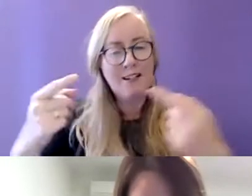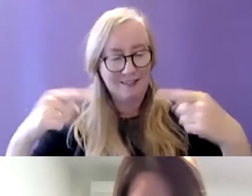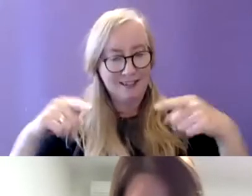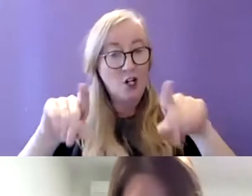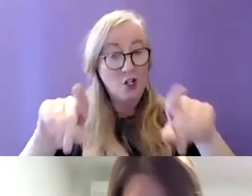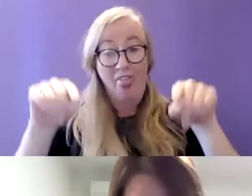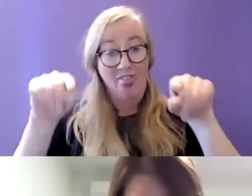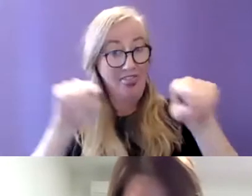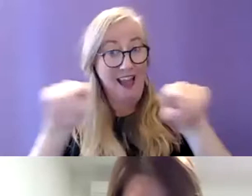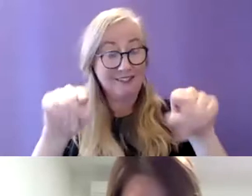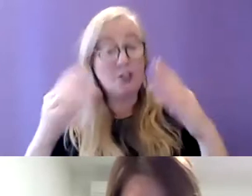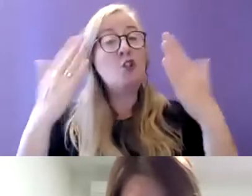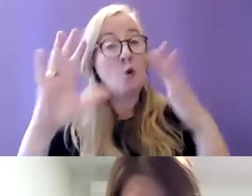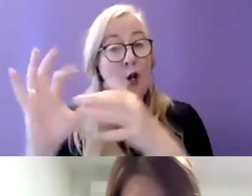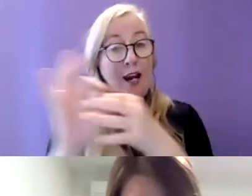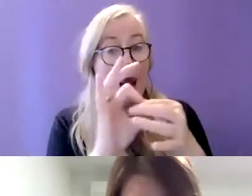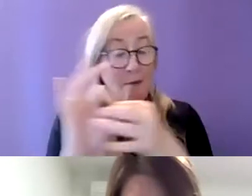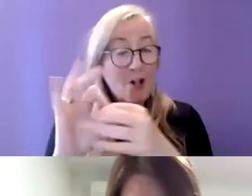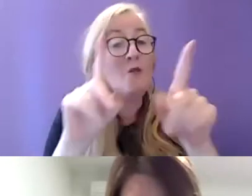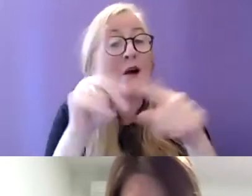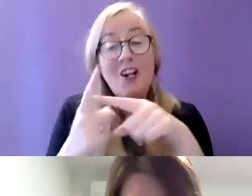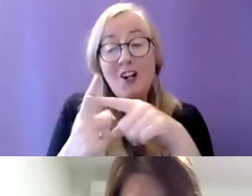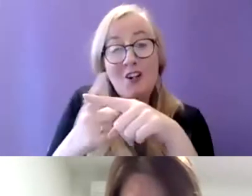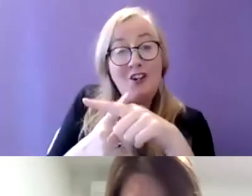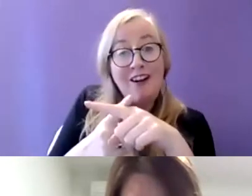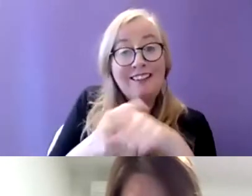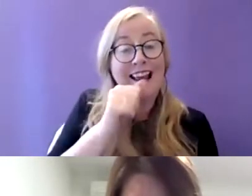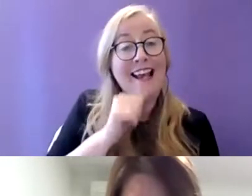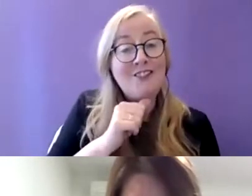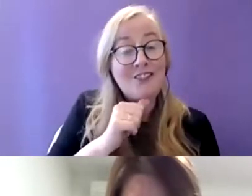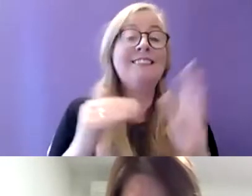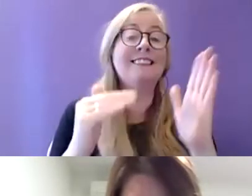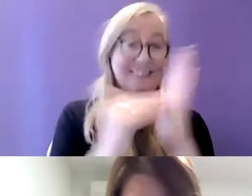collaboration so the short answer is yes I think in that